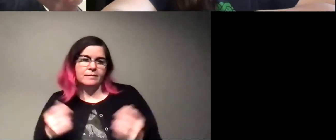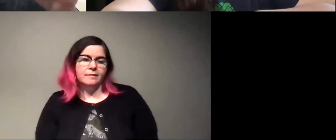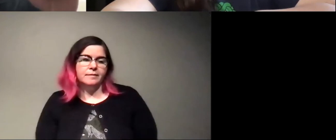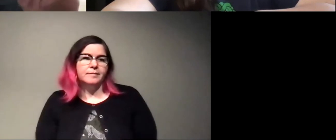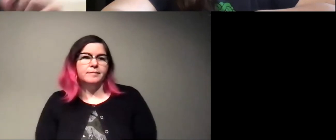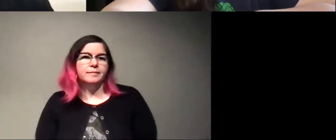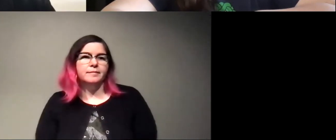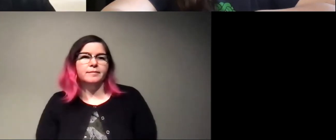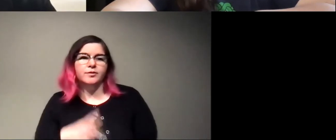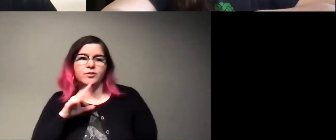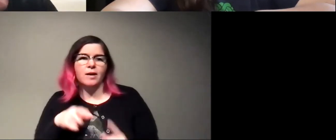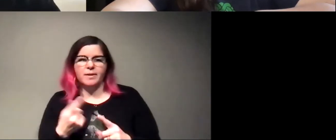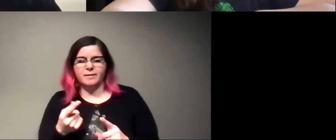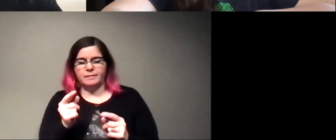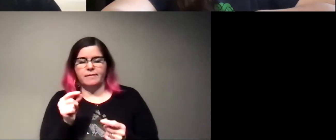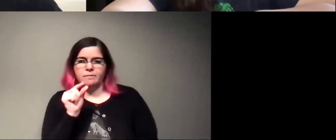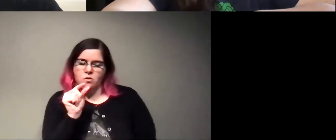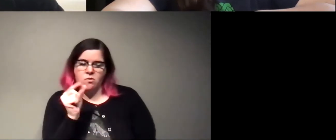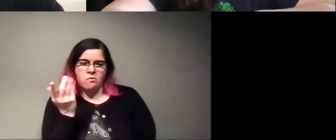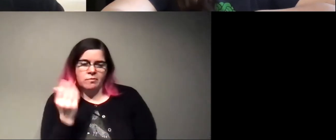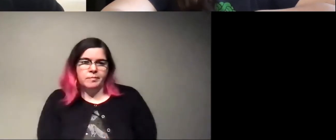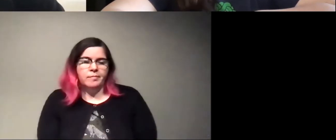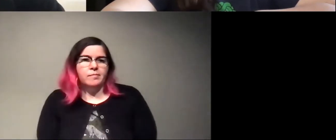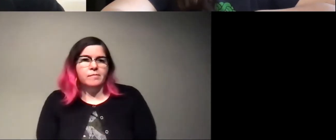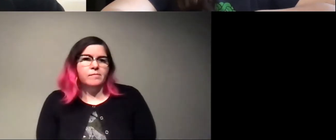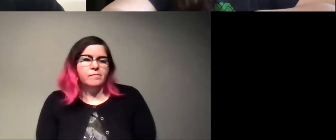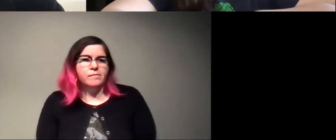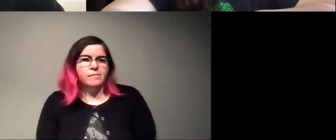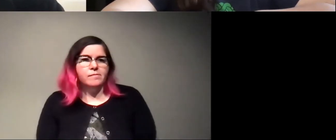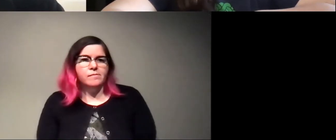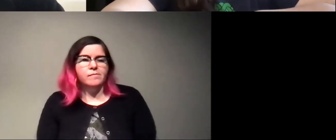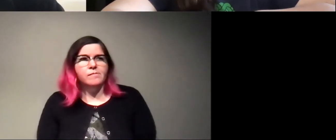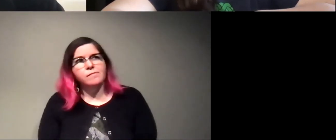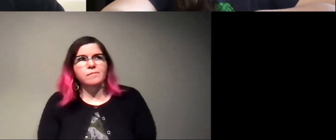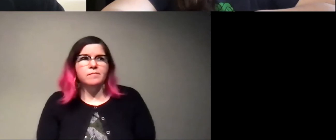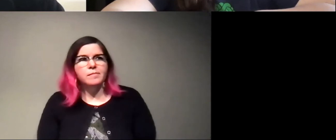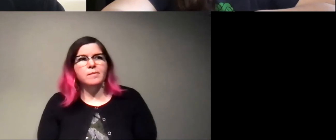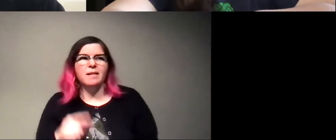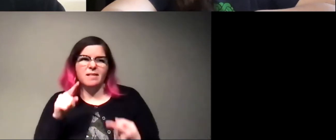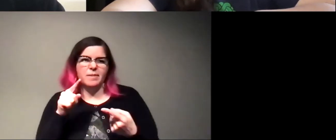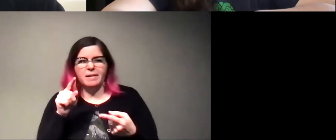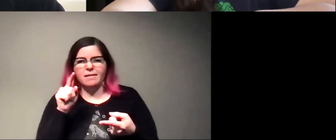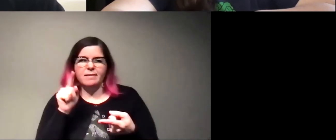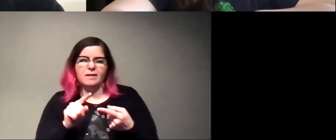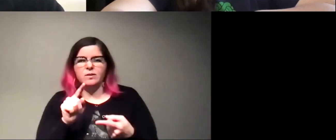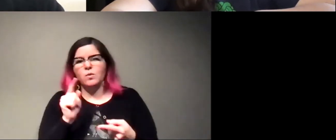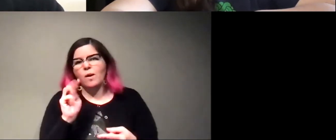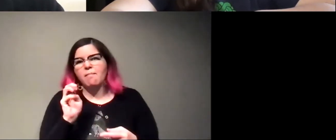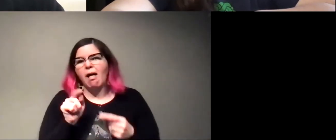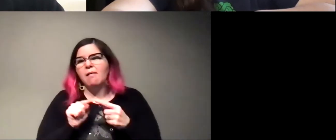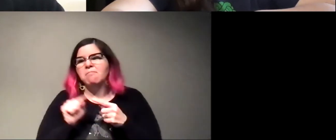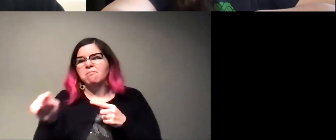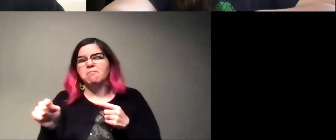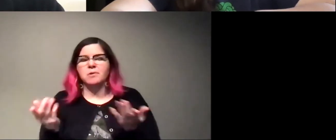again talking about something that's really small. So, um, you know, you're probably talking less, less than a mile, uh, in terms of spread.